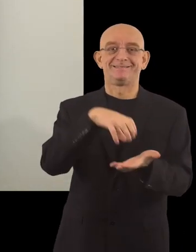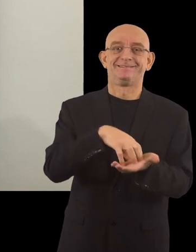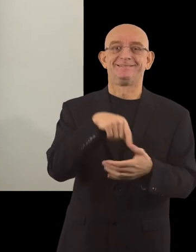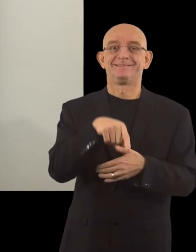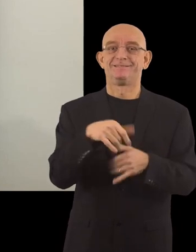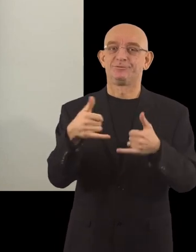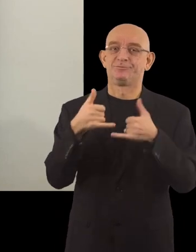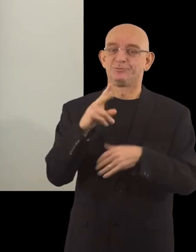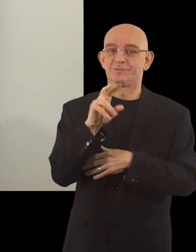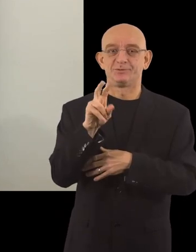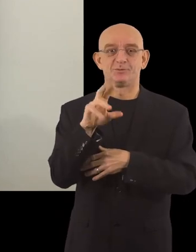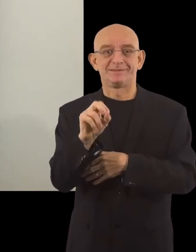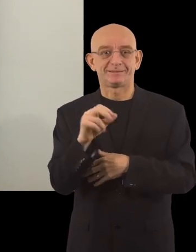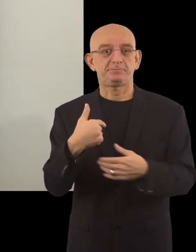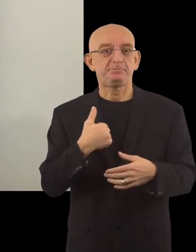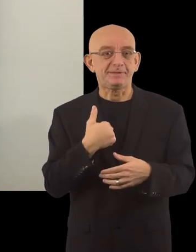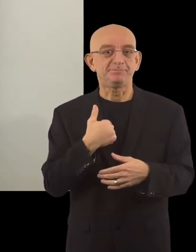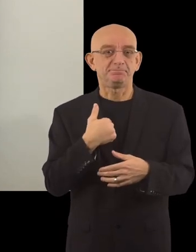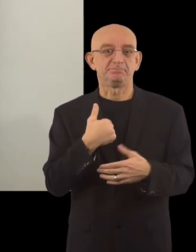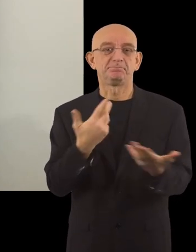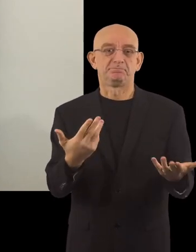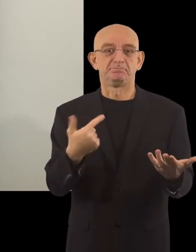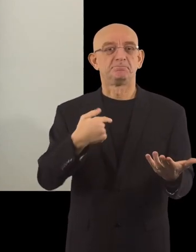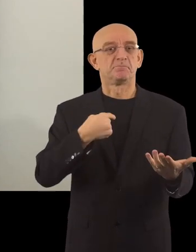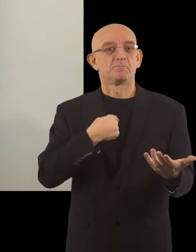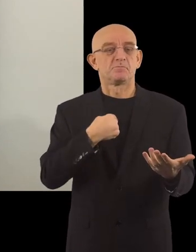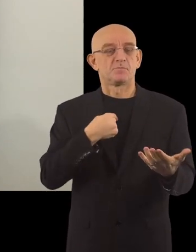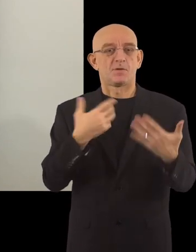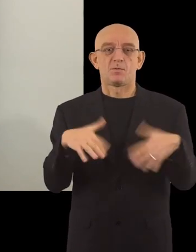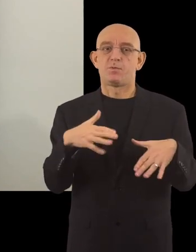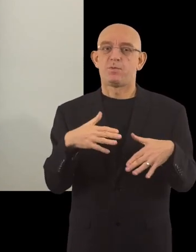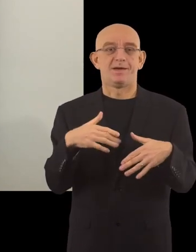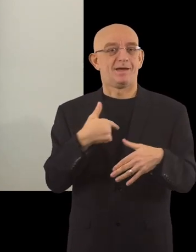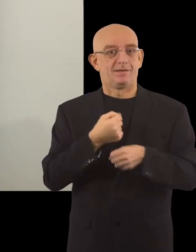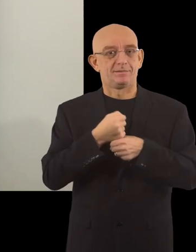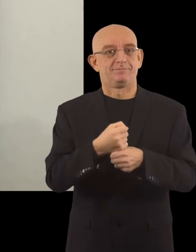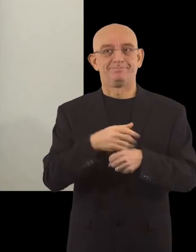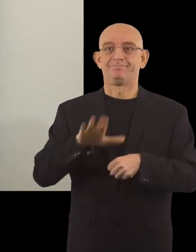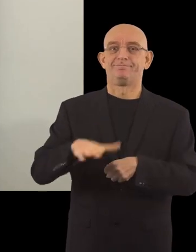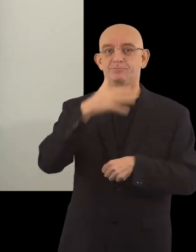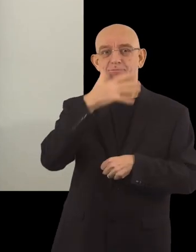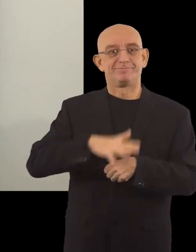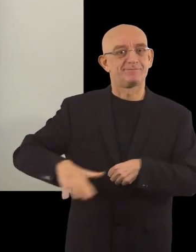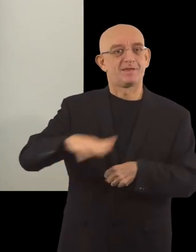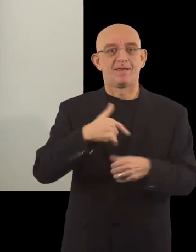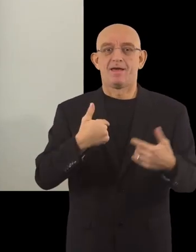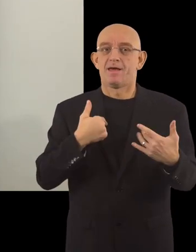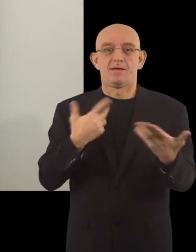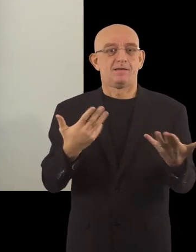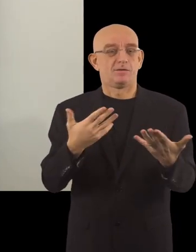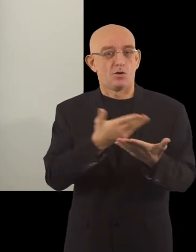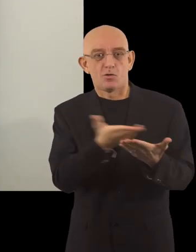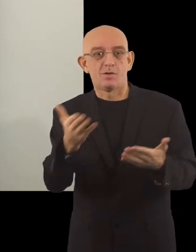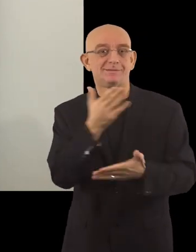2020. I'm Spiros Adandanidis, I represent Comatini, its municipality, every